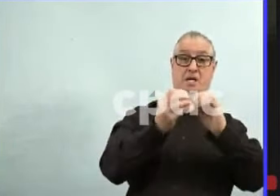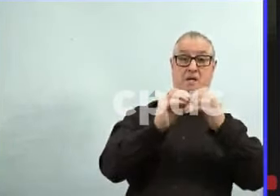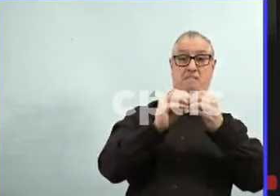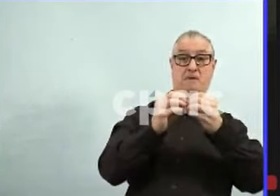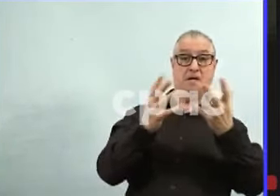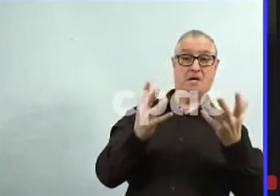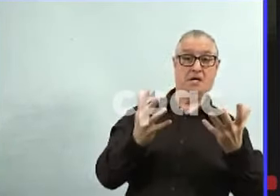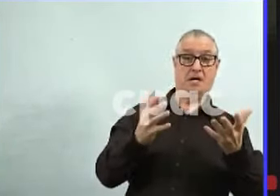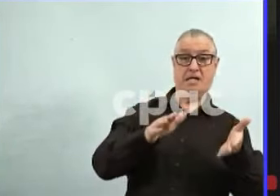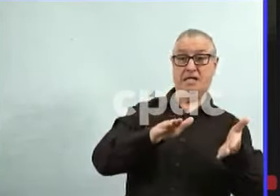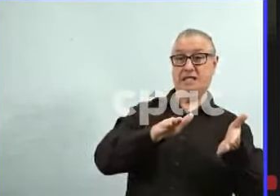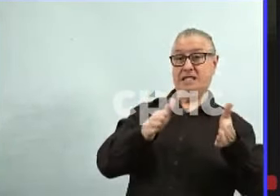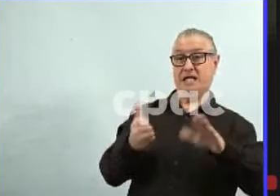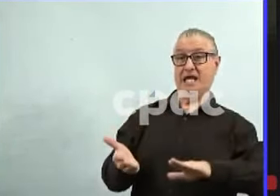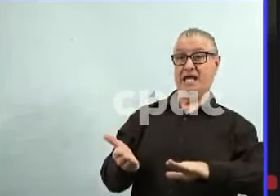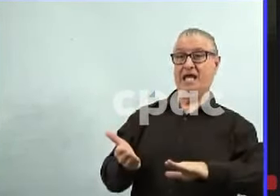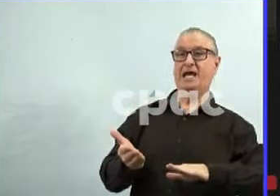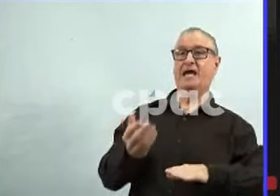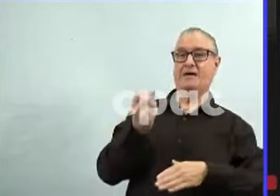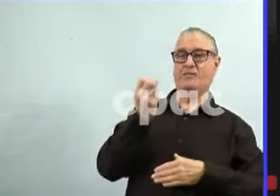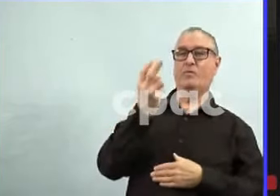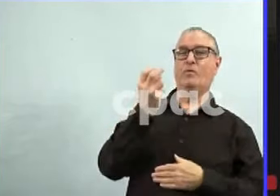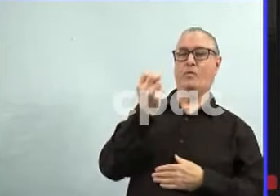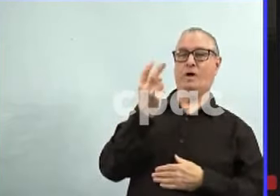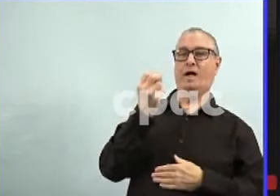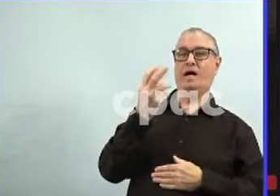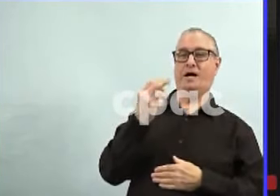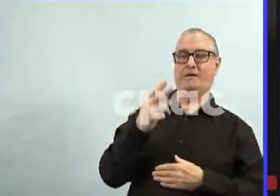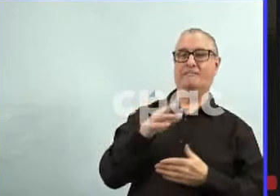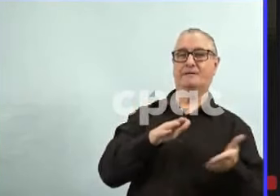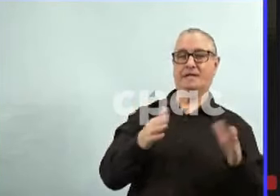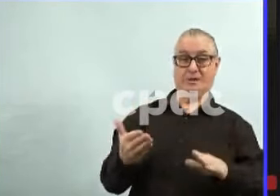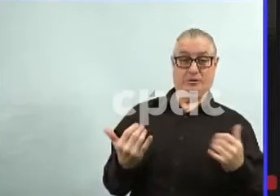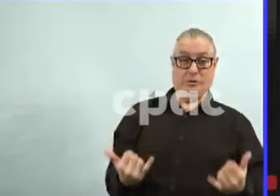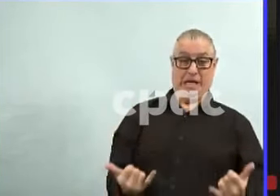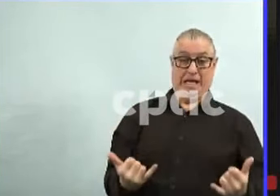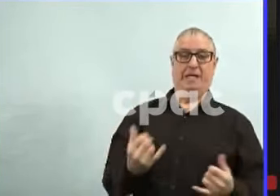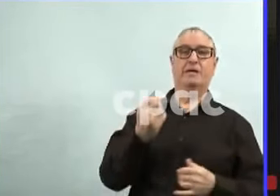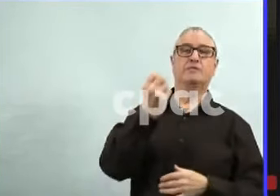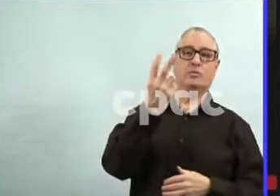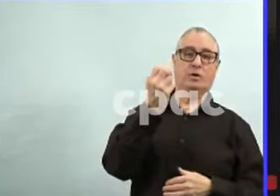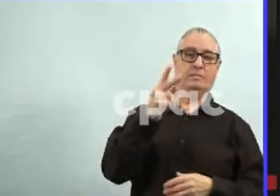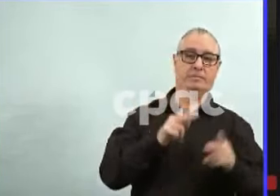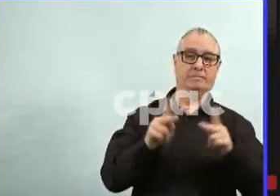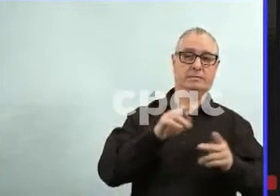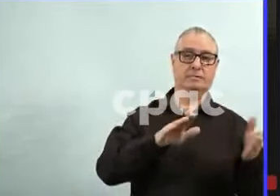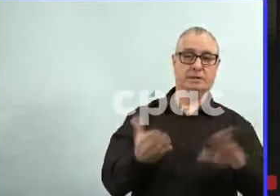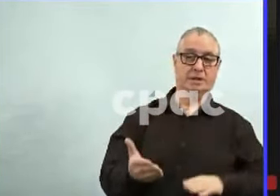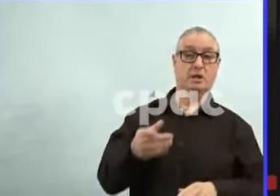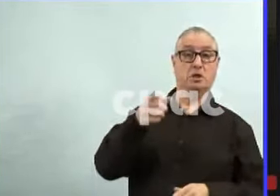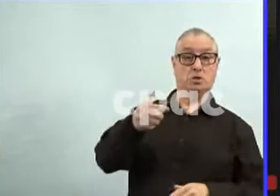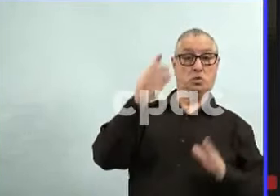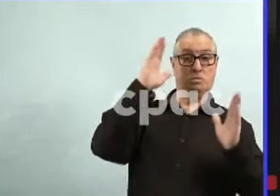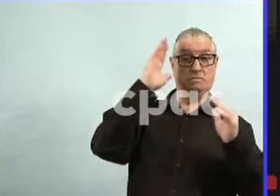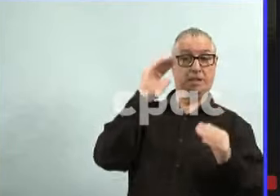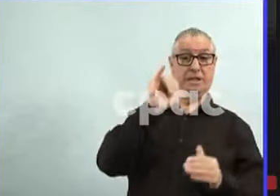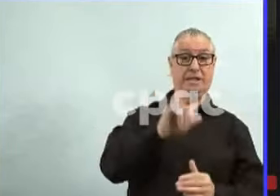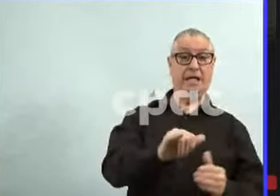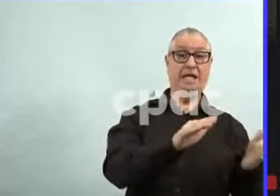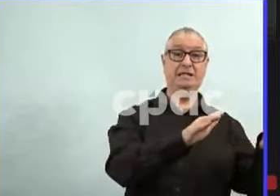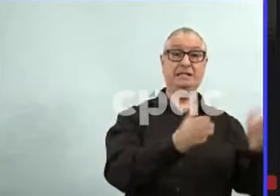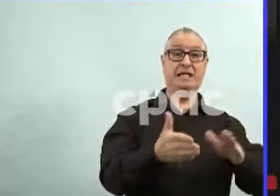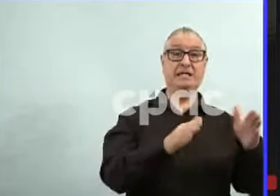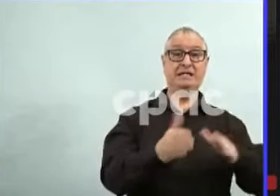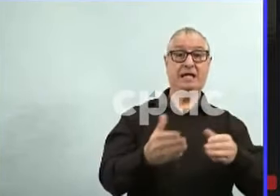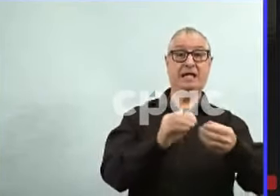dozen new deaths today alone. Do you expect that number to drop very soon? And can you comment on, you know,